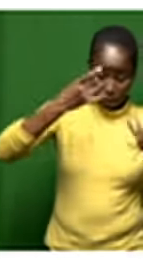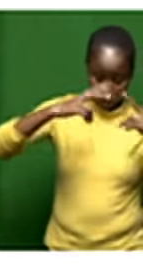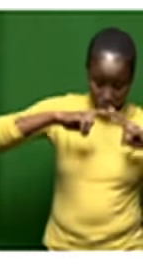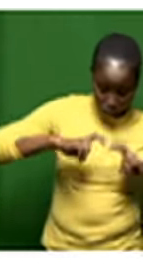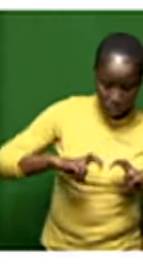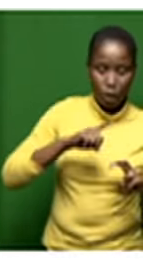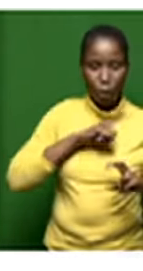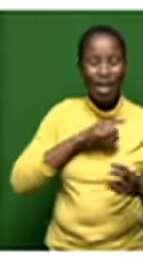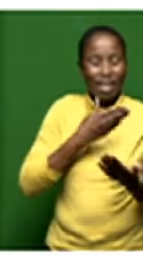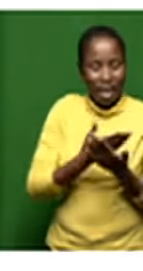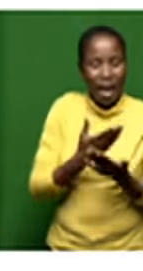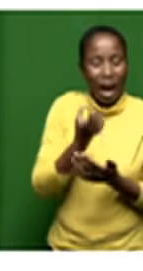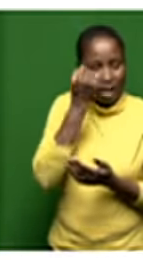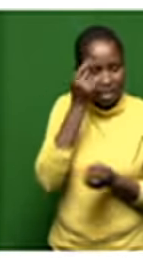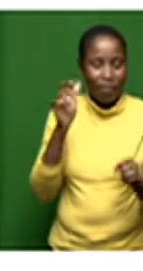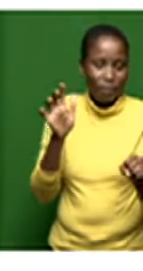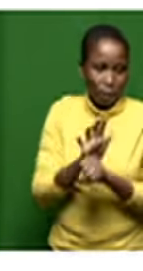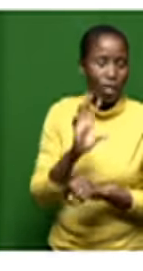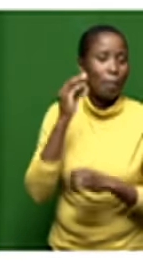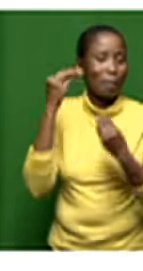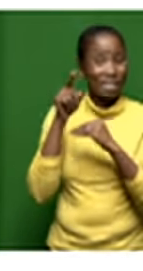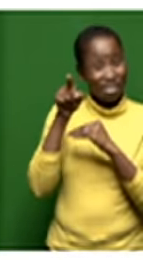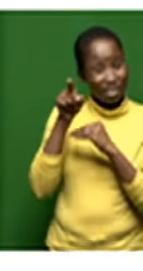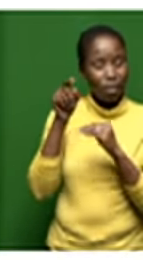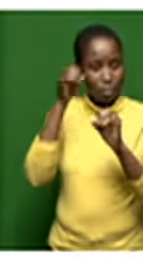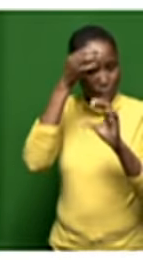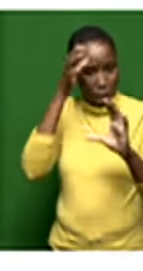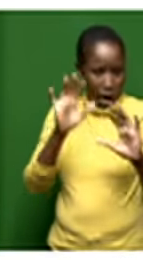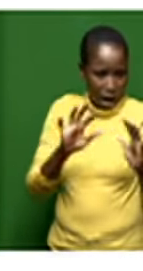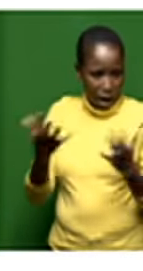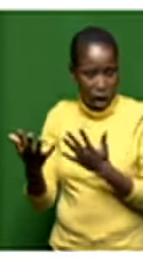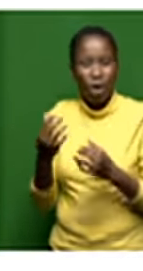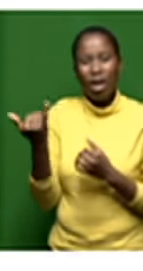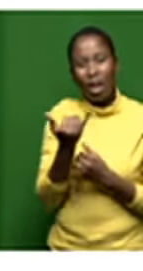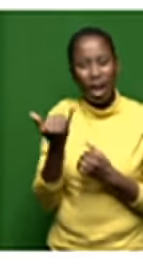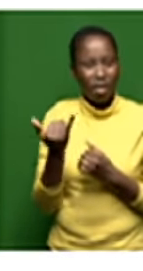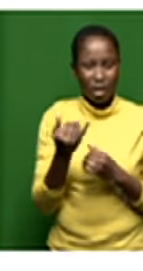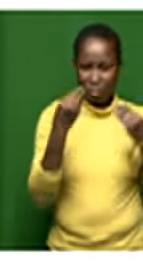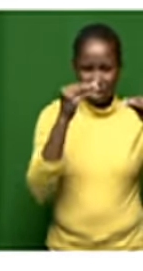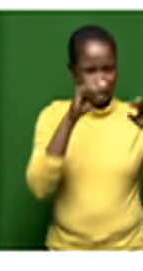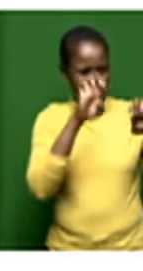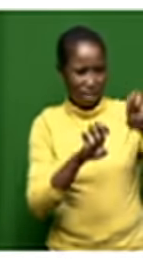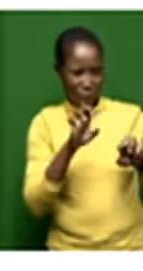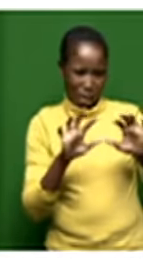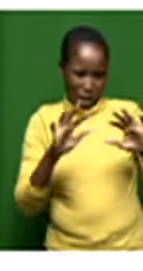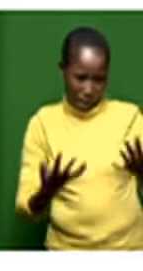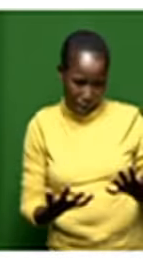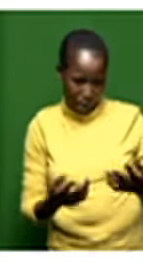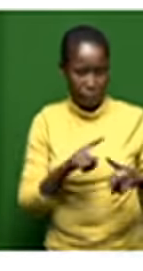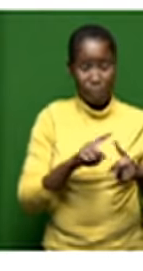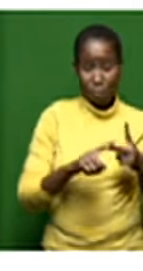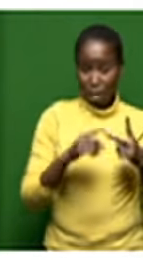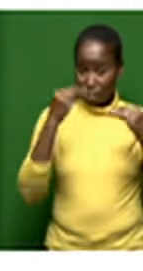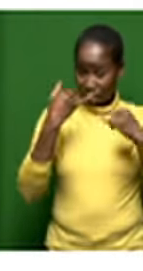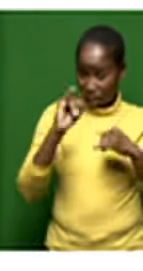that they can understand the business more and be able to determine things like the valuation of the business is it still operational